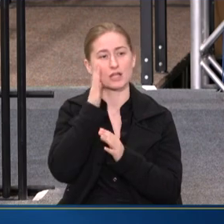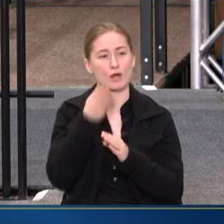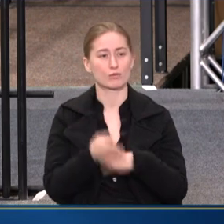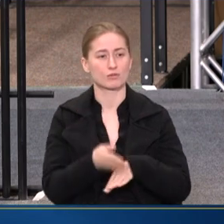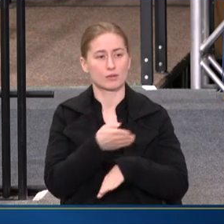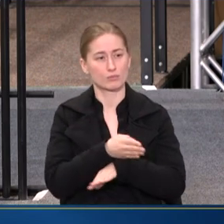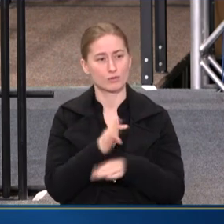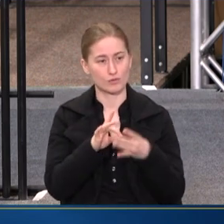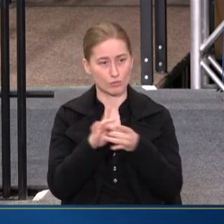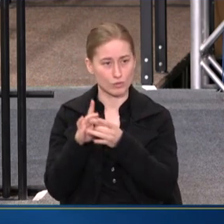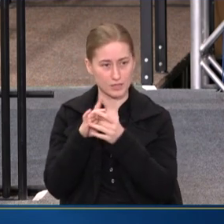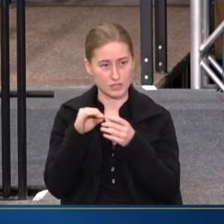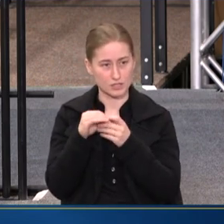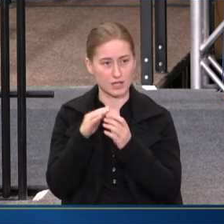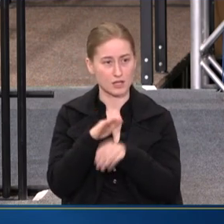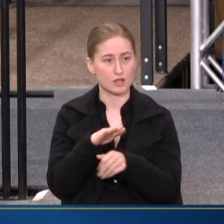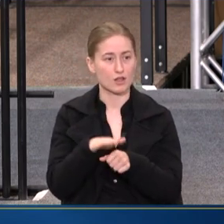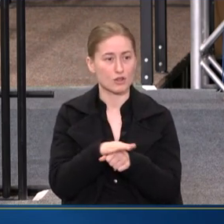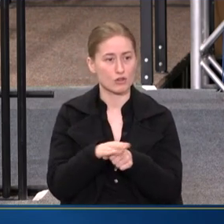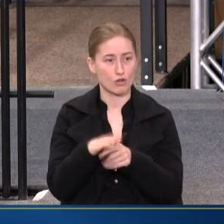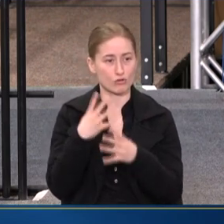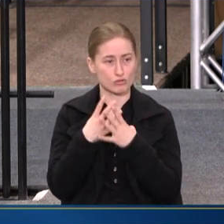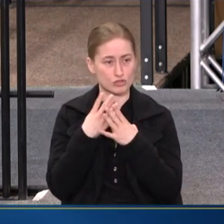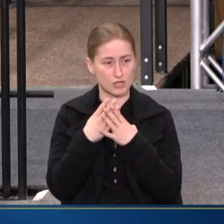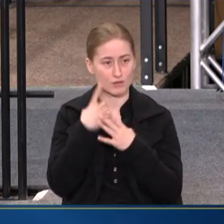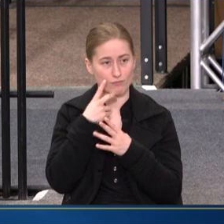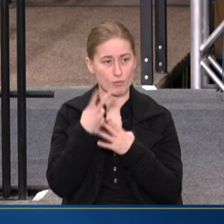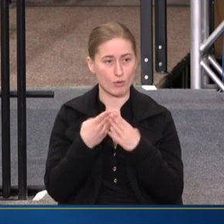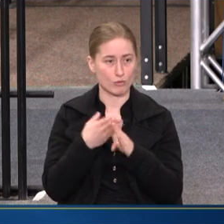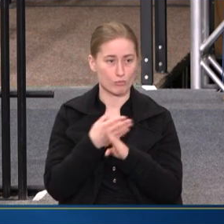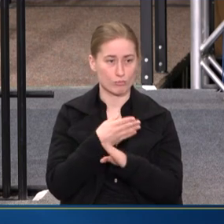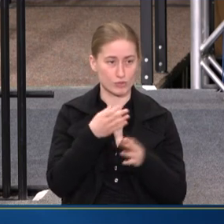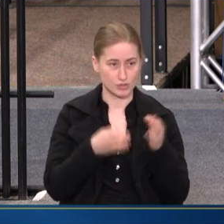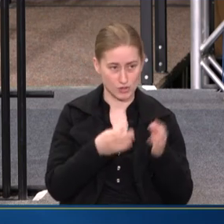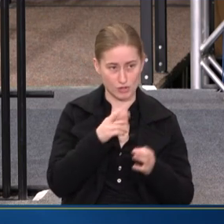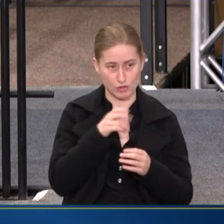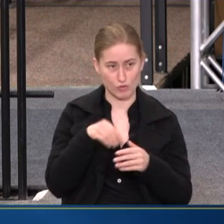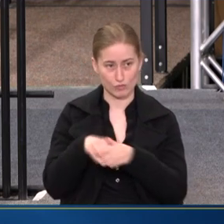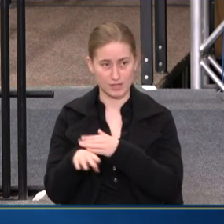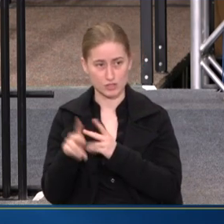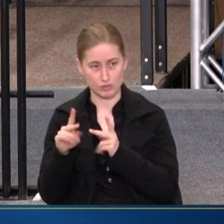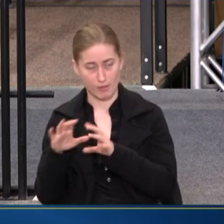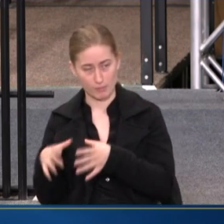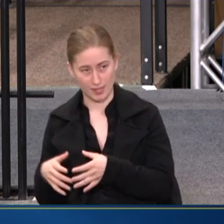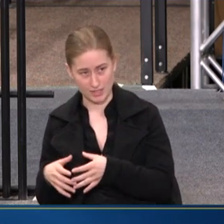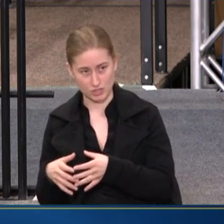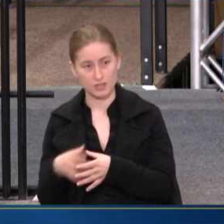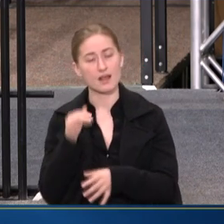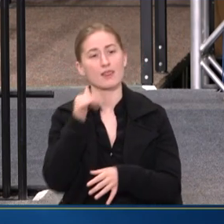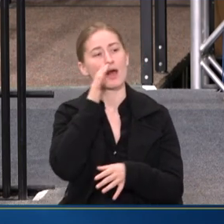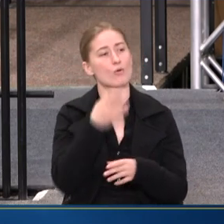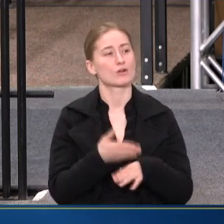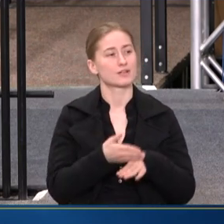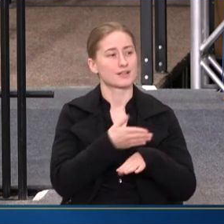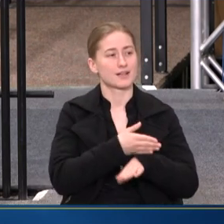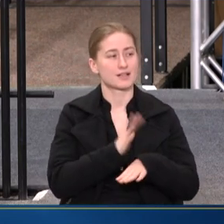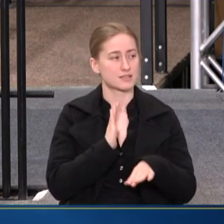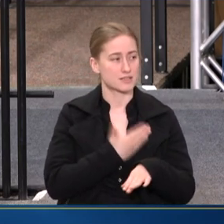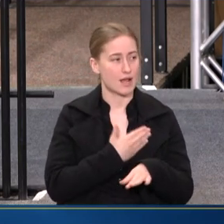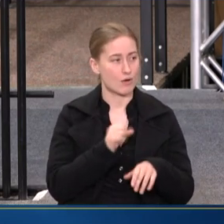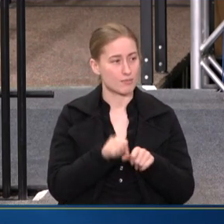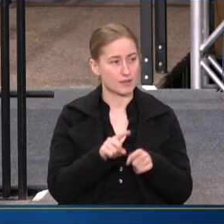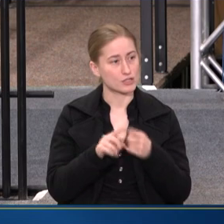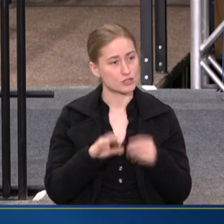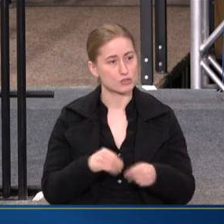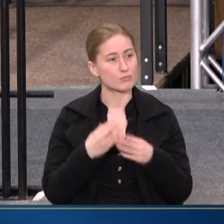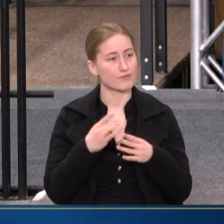in our local jails for both pretrial and re-entry populations. And that would enhance our ability to